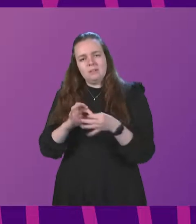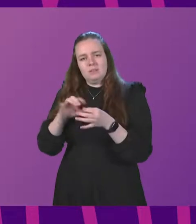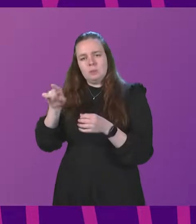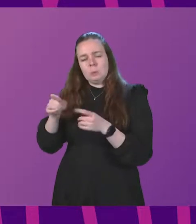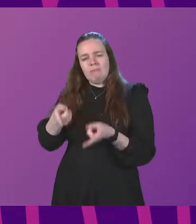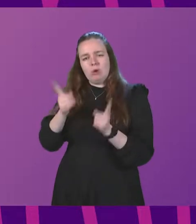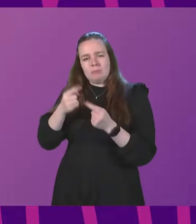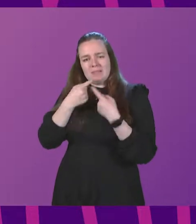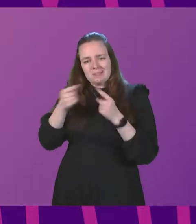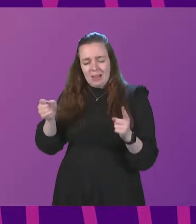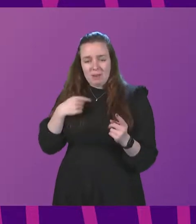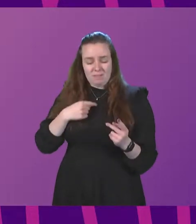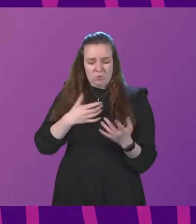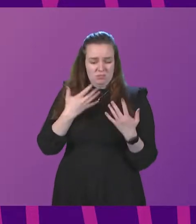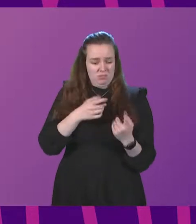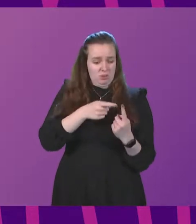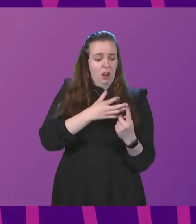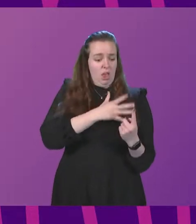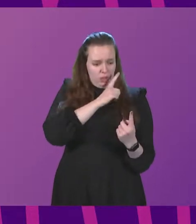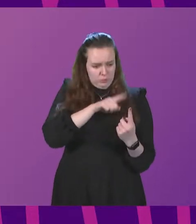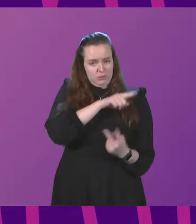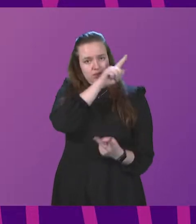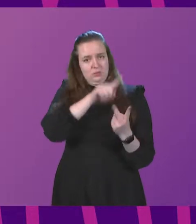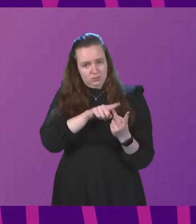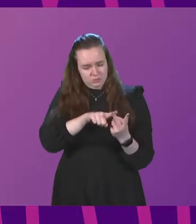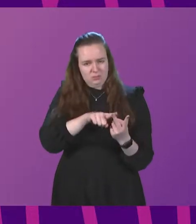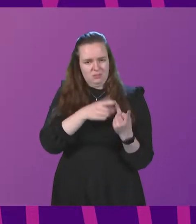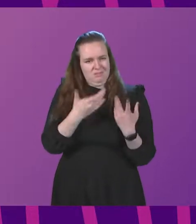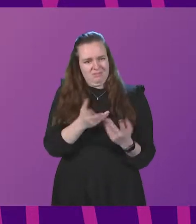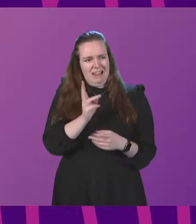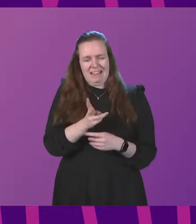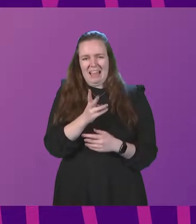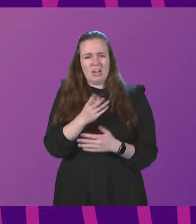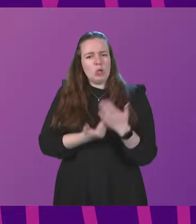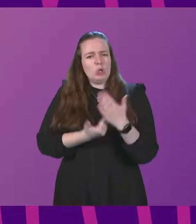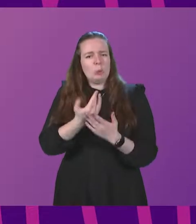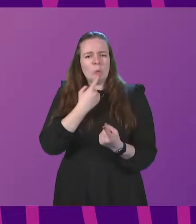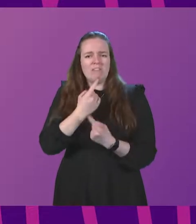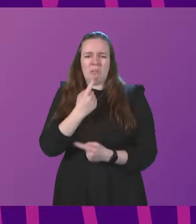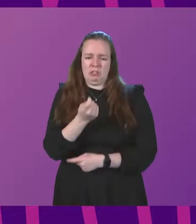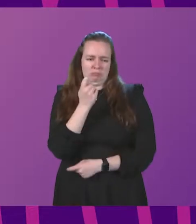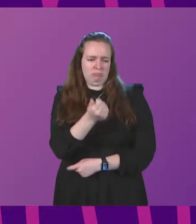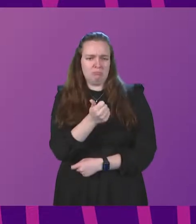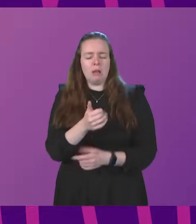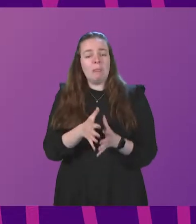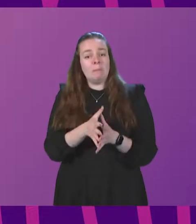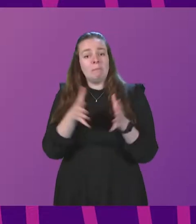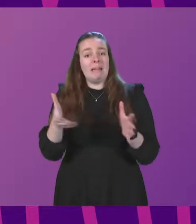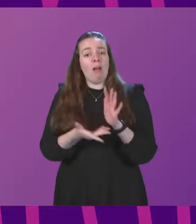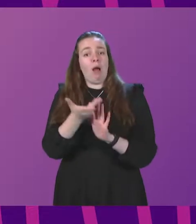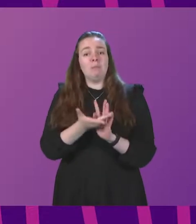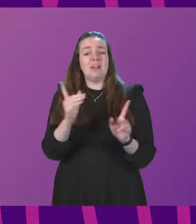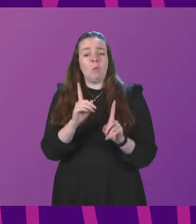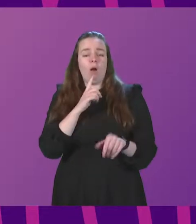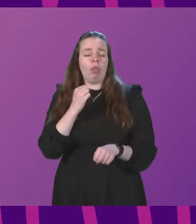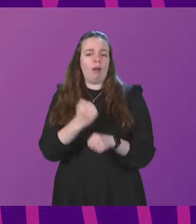for the second week in a row, this COVID update has contained very little new information. The biggest update is that the government